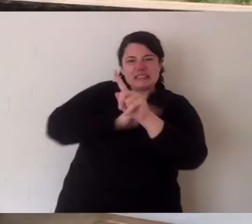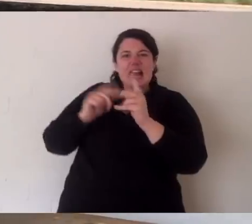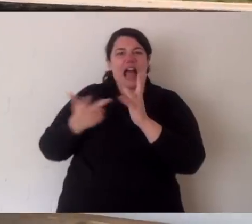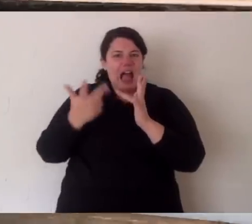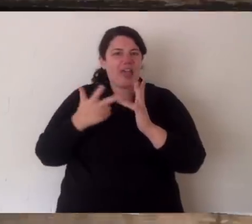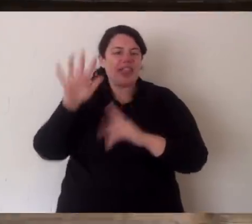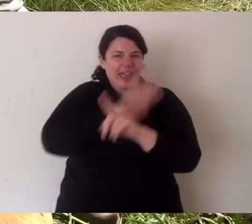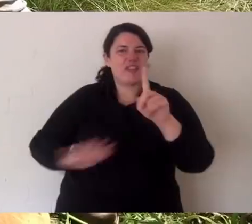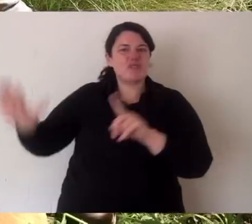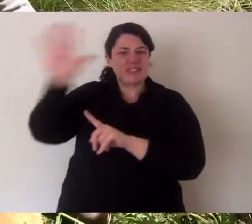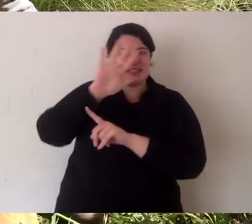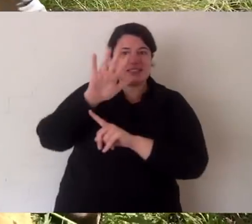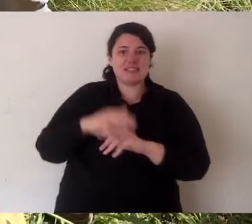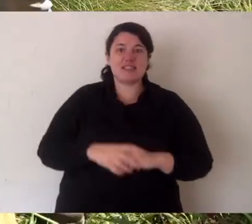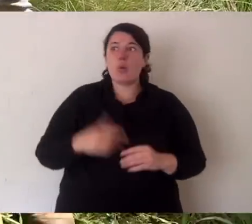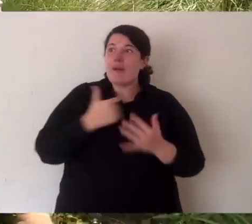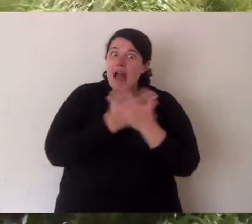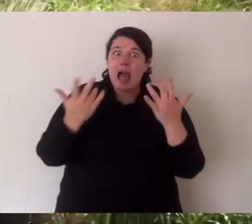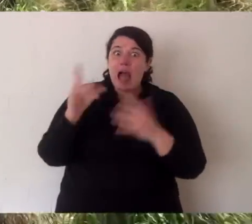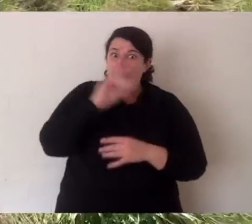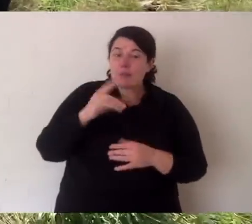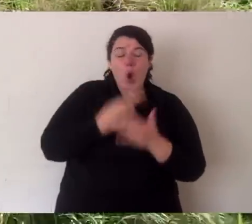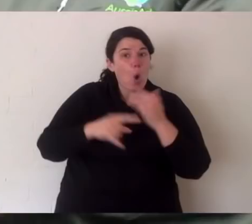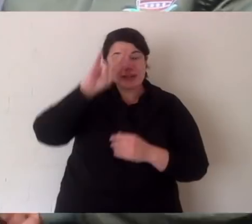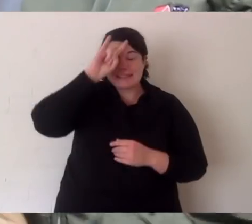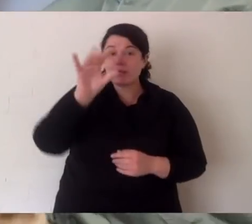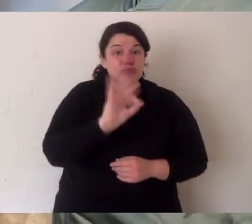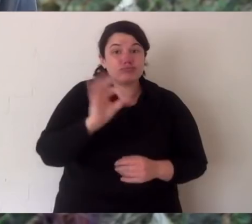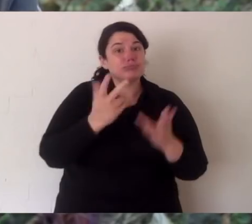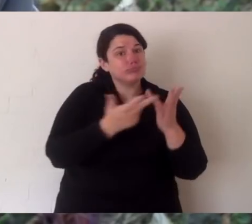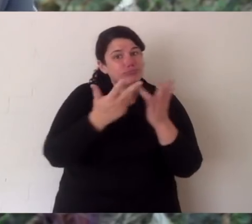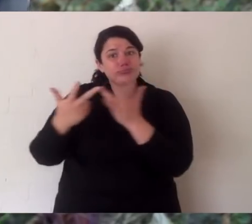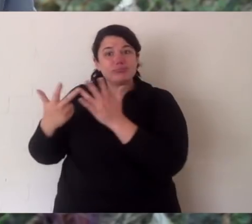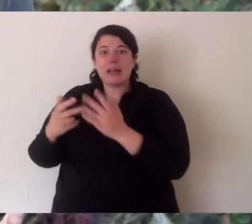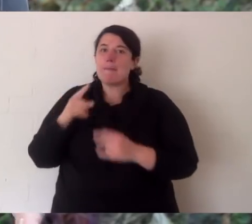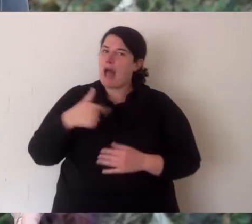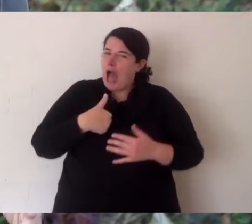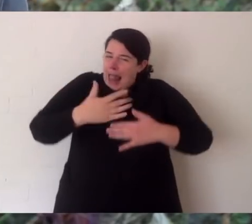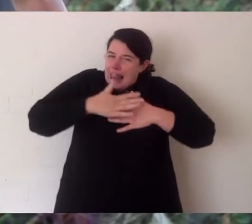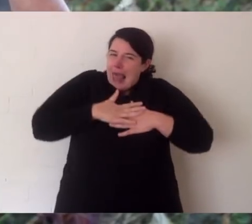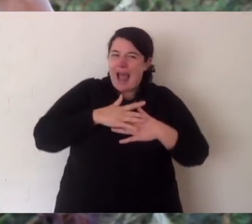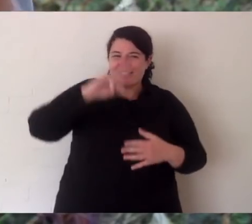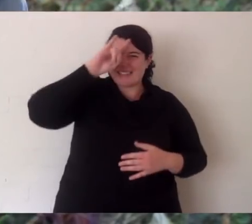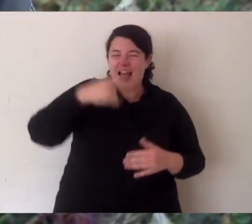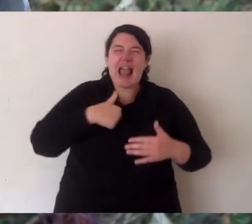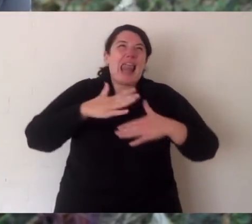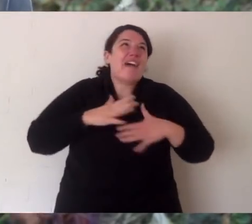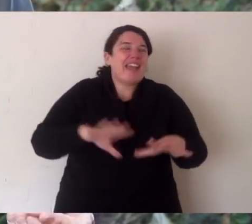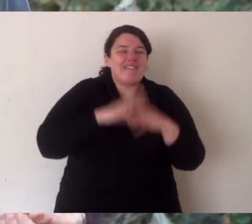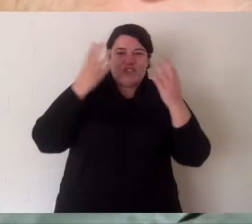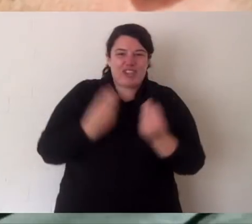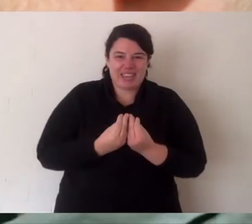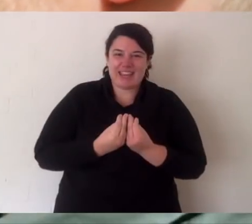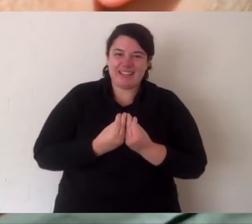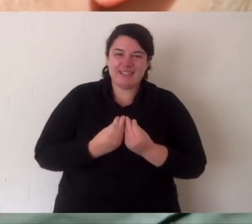it's an insurance policy against them going extinct and we have so many other animals not just devils but they happen to